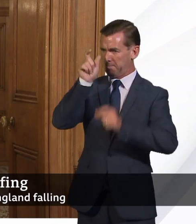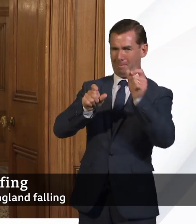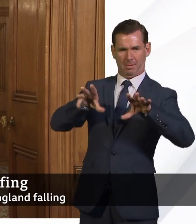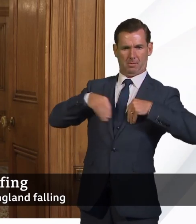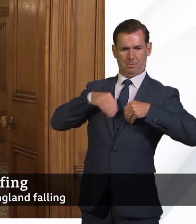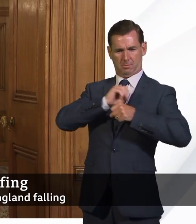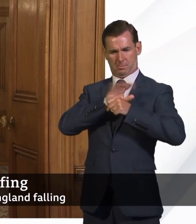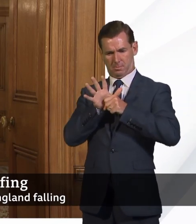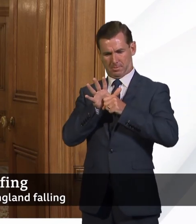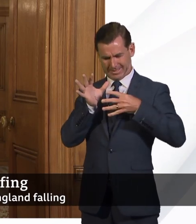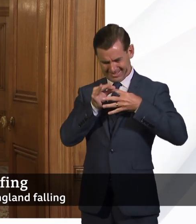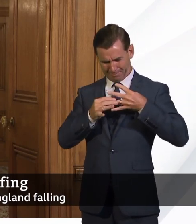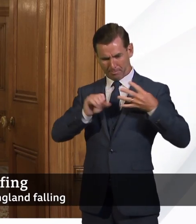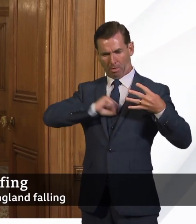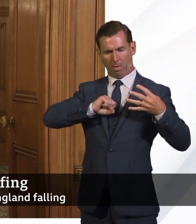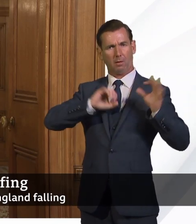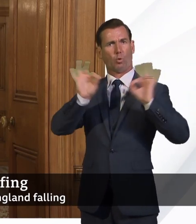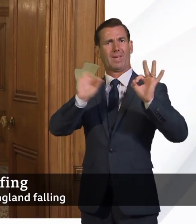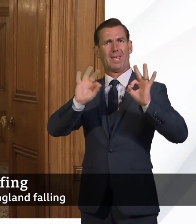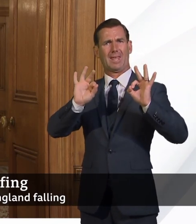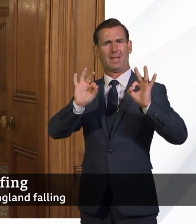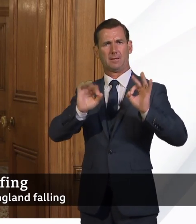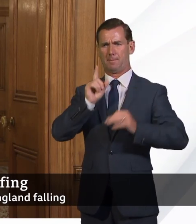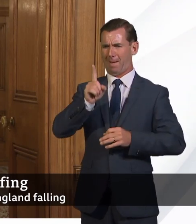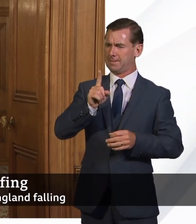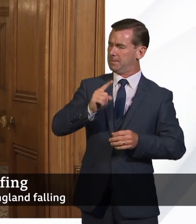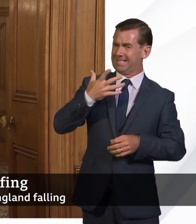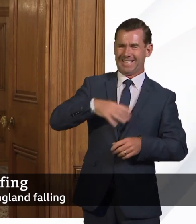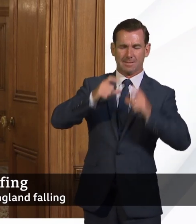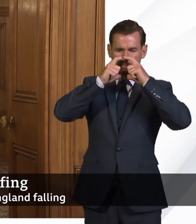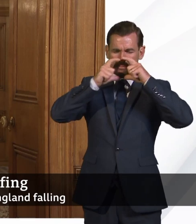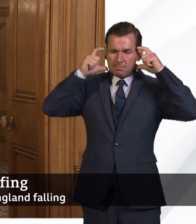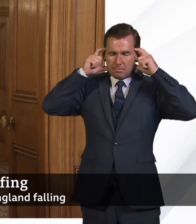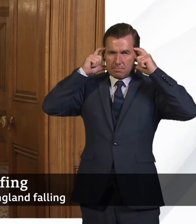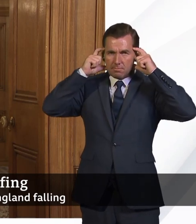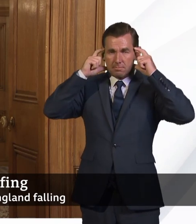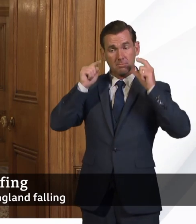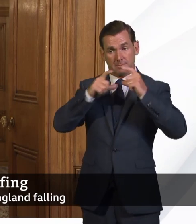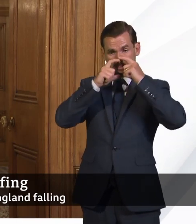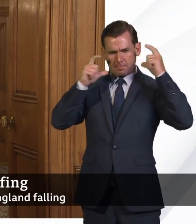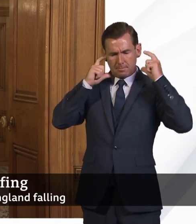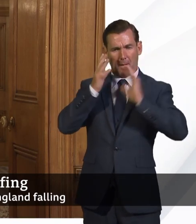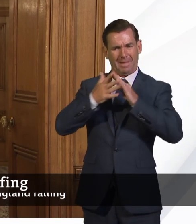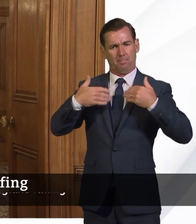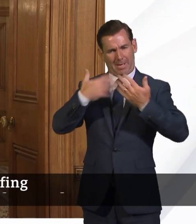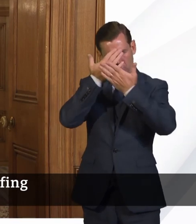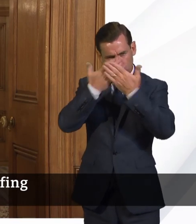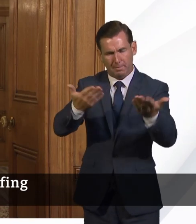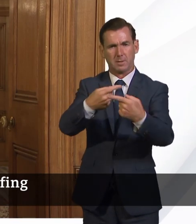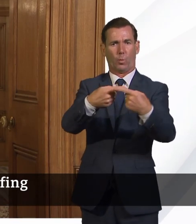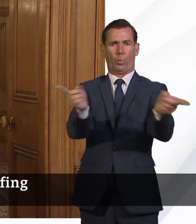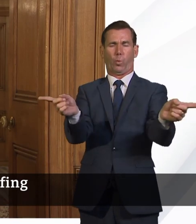support for compulsory face coverings. They show respect for our fellow travellers. But for